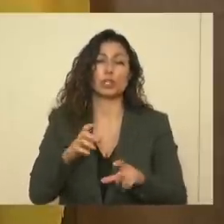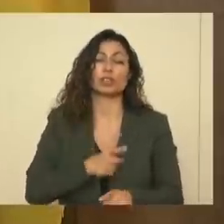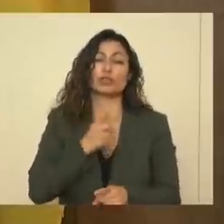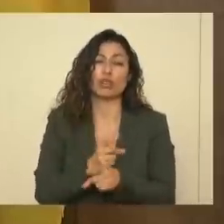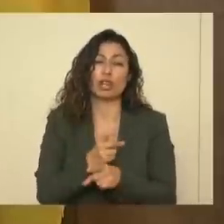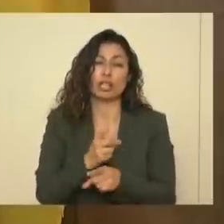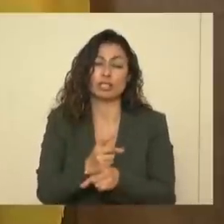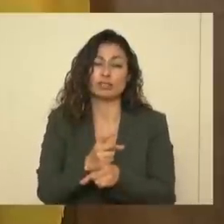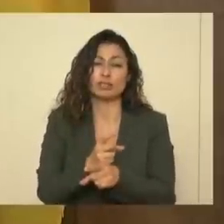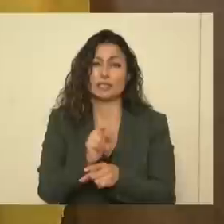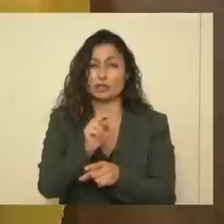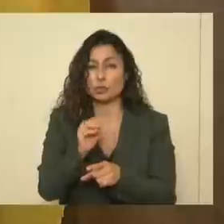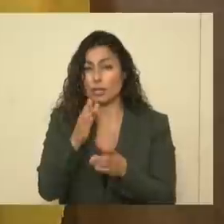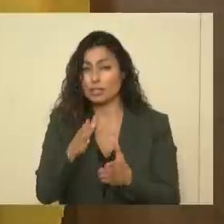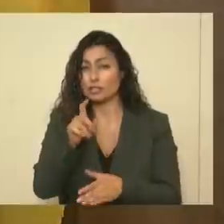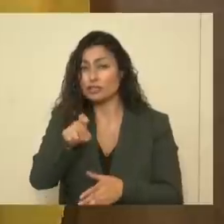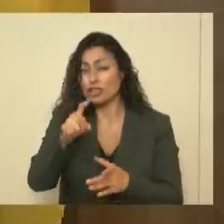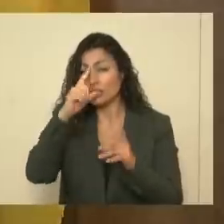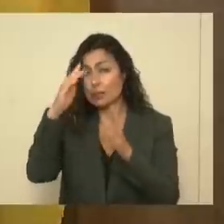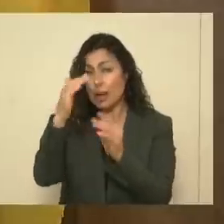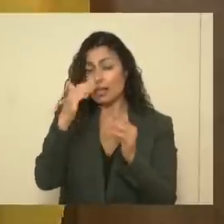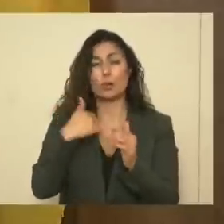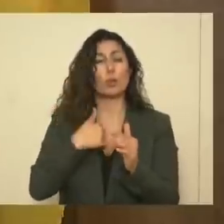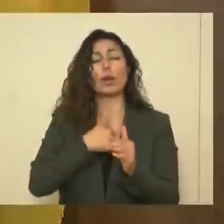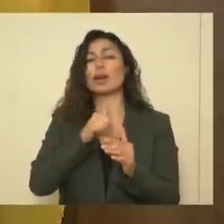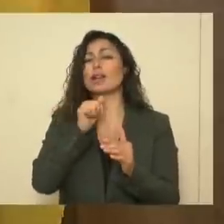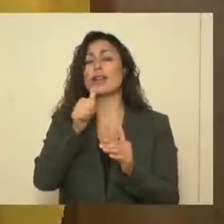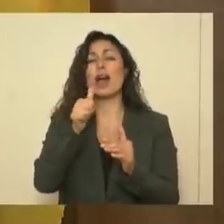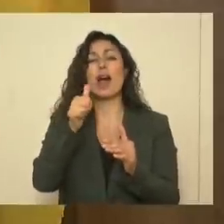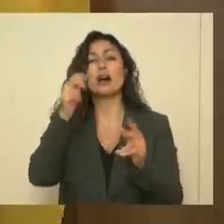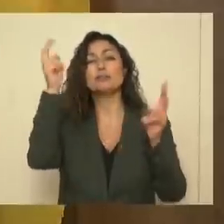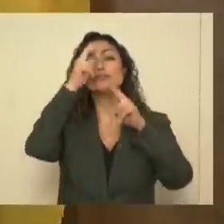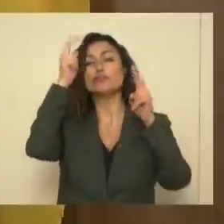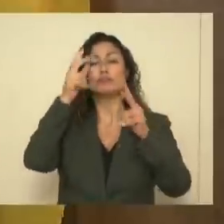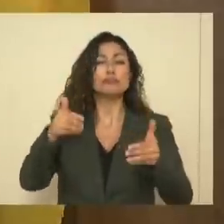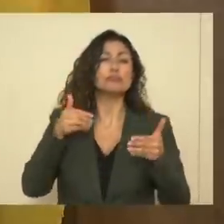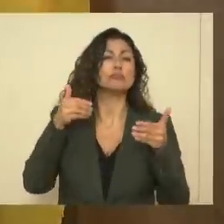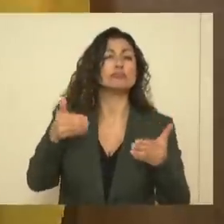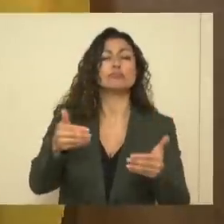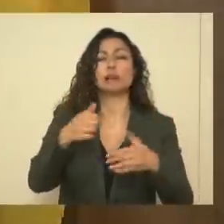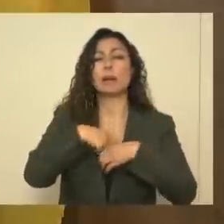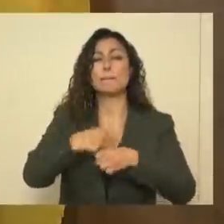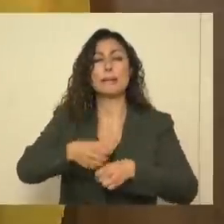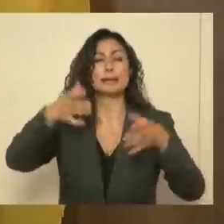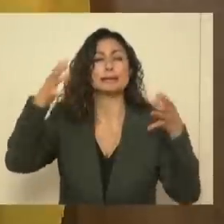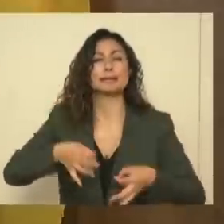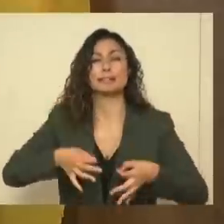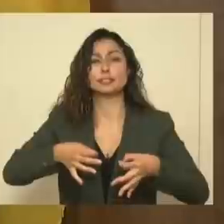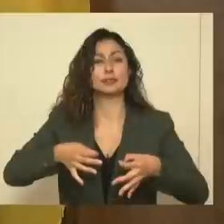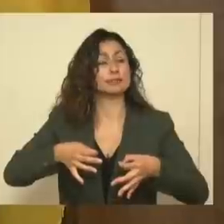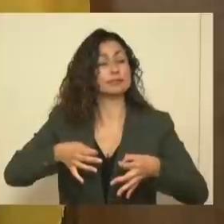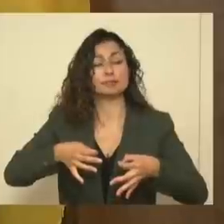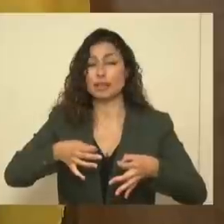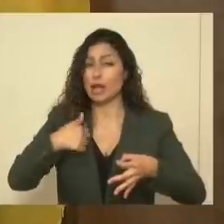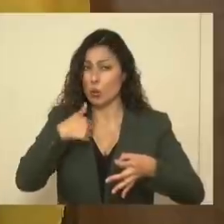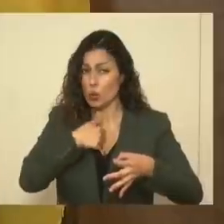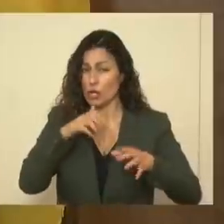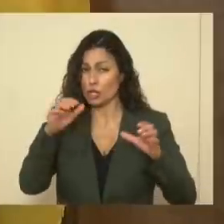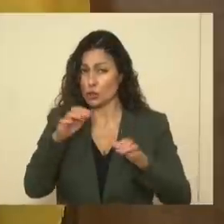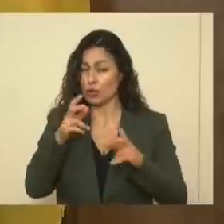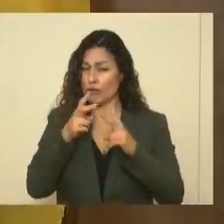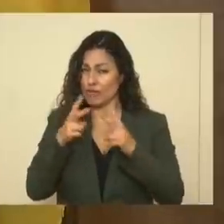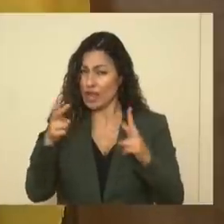New Mexicans should expect that we will not arbitrarily and capriciously make any decision, that we will do that